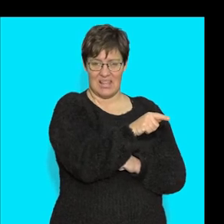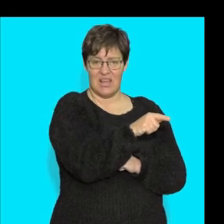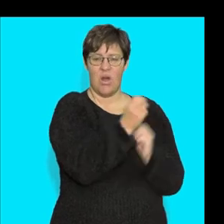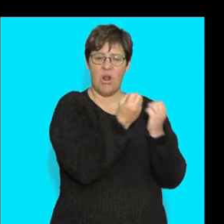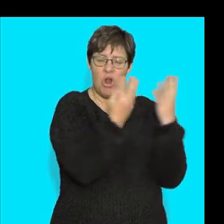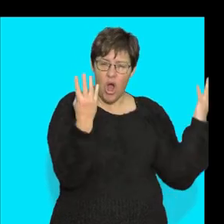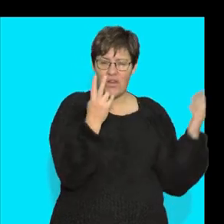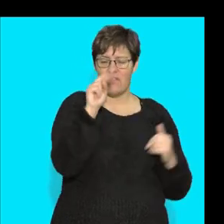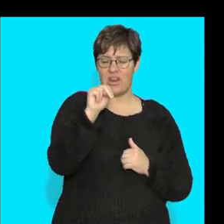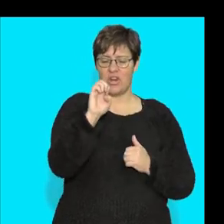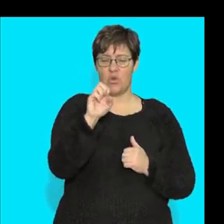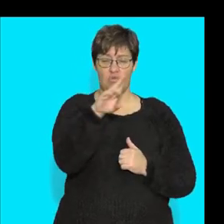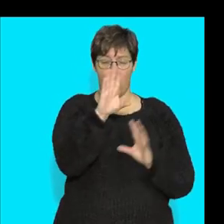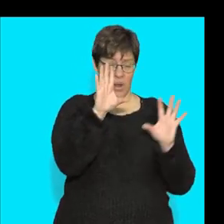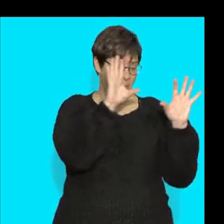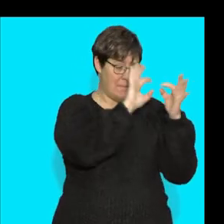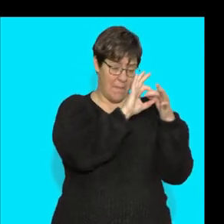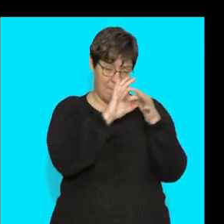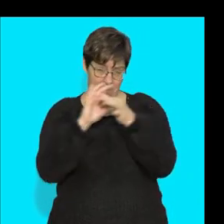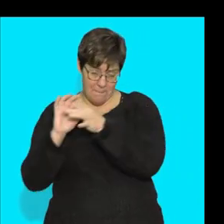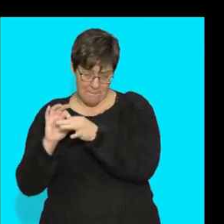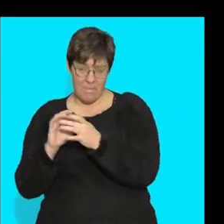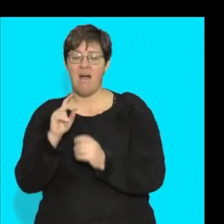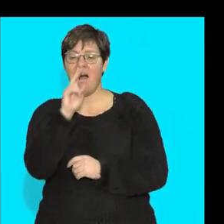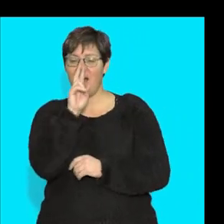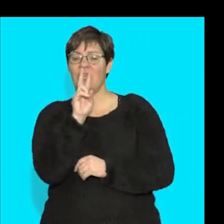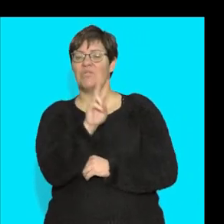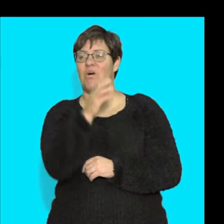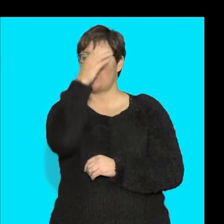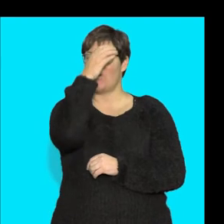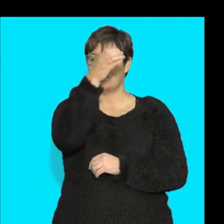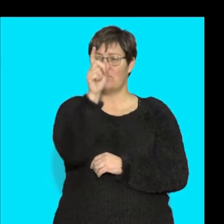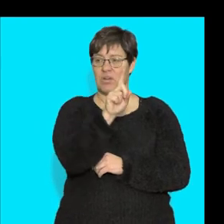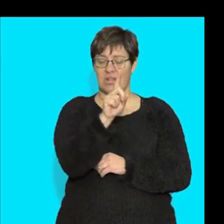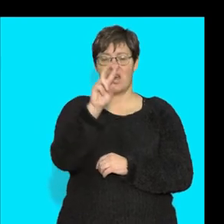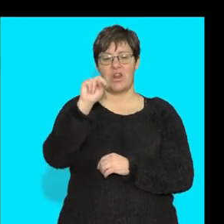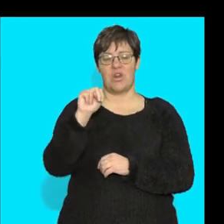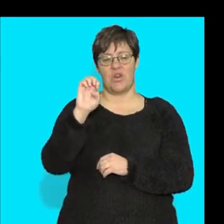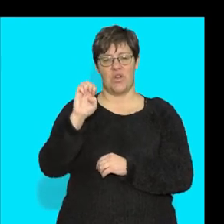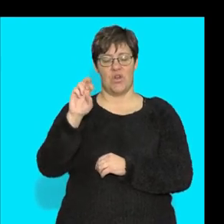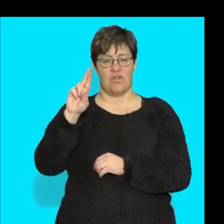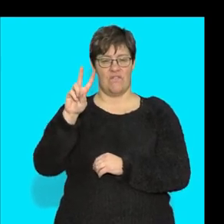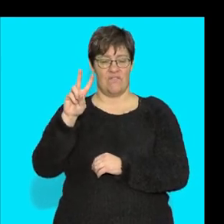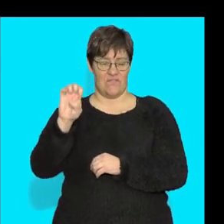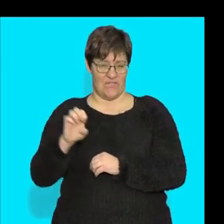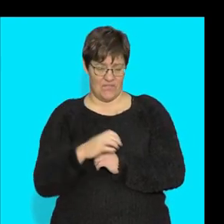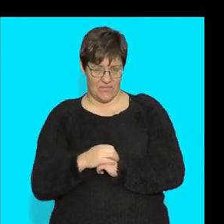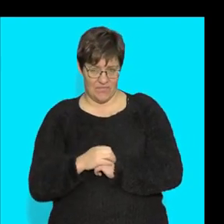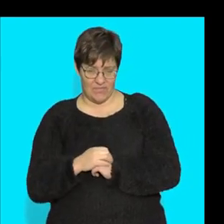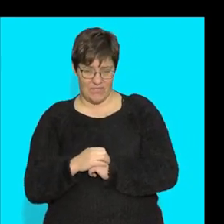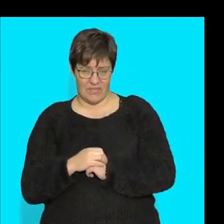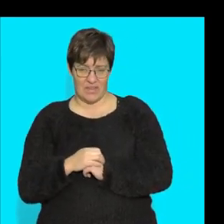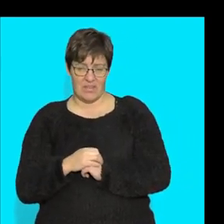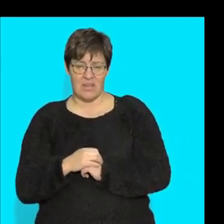neurons together and that is where we look at the concept of a nerve. And basically